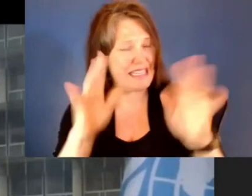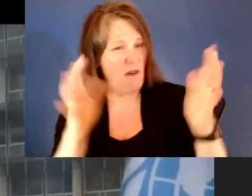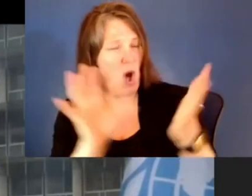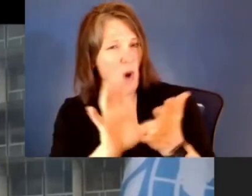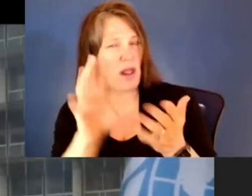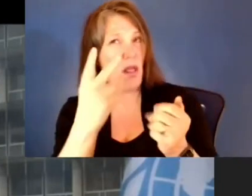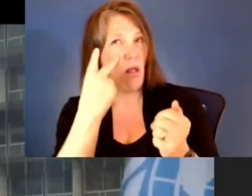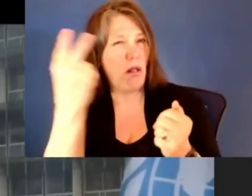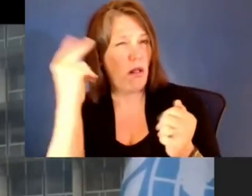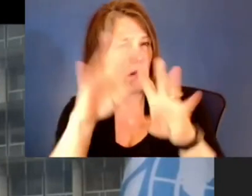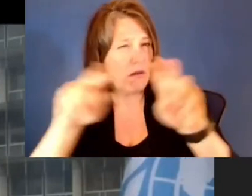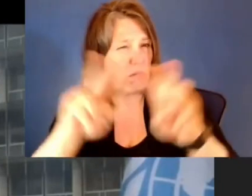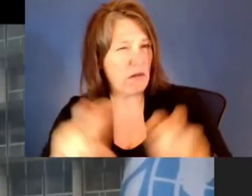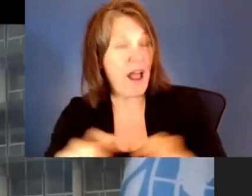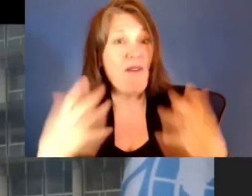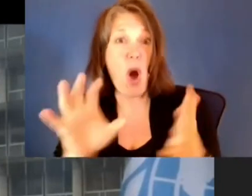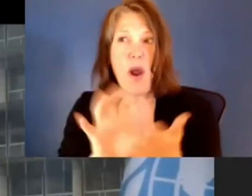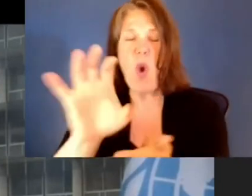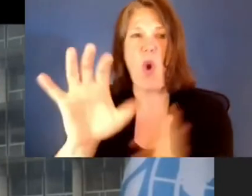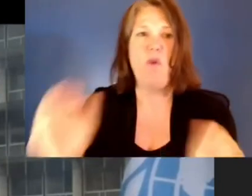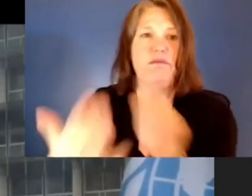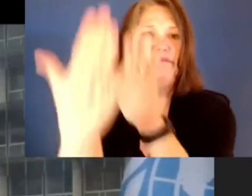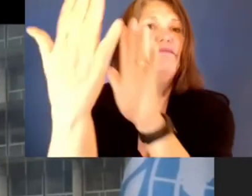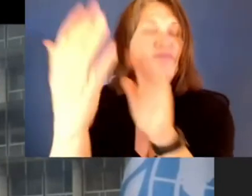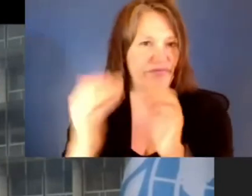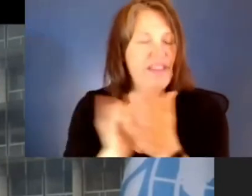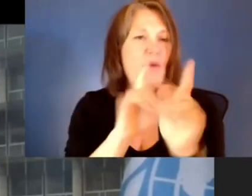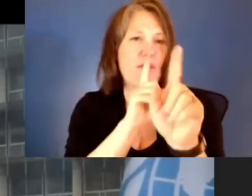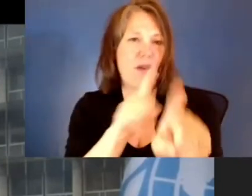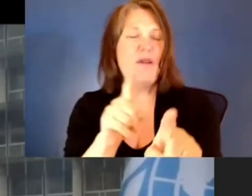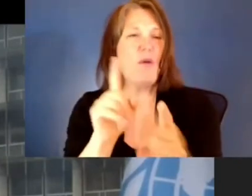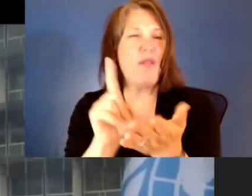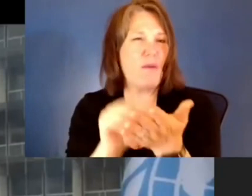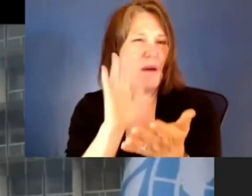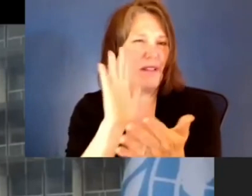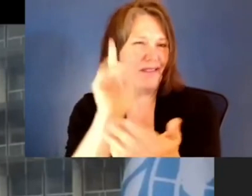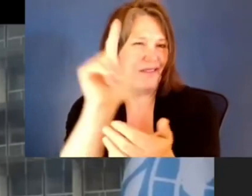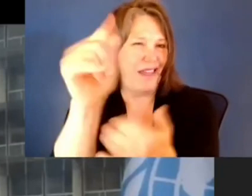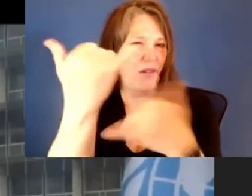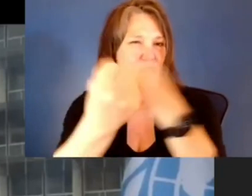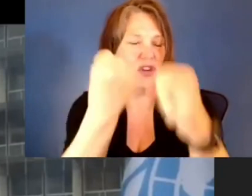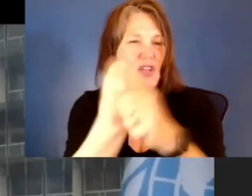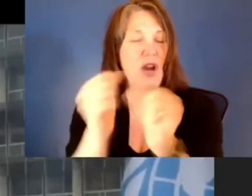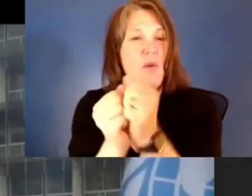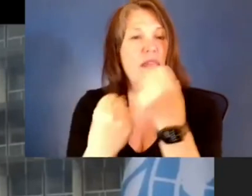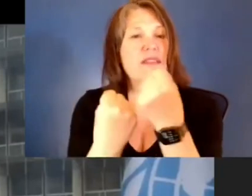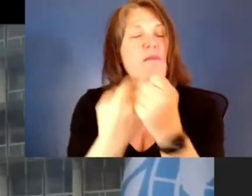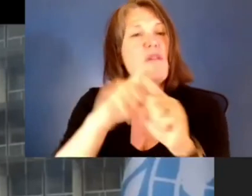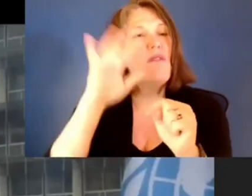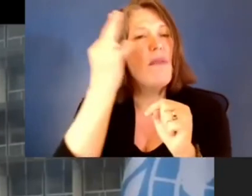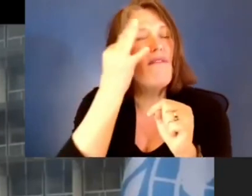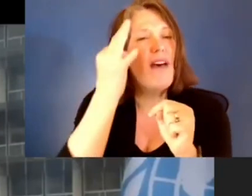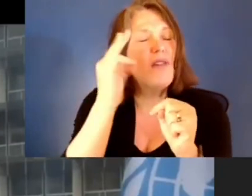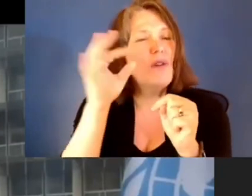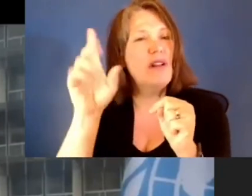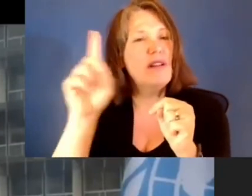presented in a report published later this year with the support of the president of the federal Democratic Republic of Ethiopia,